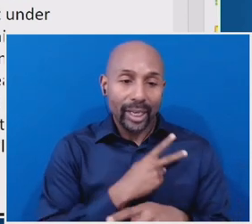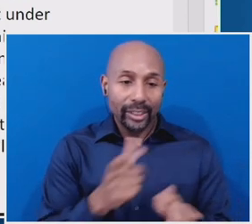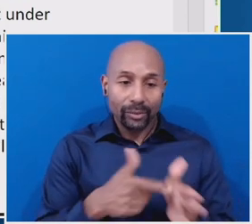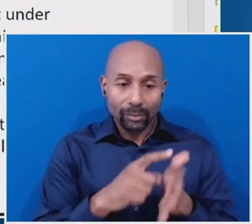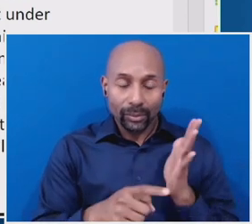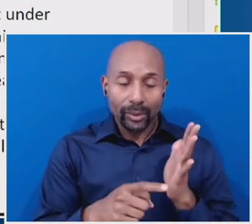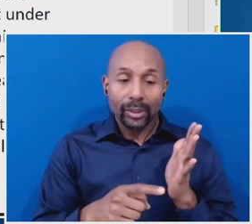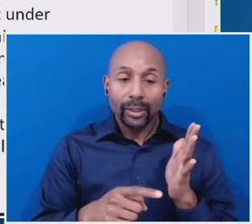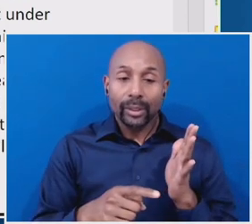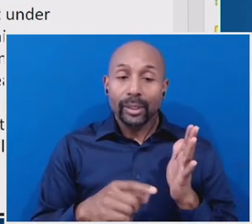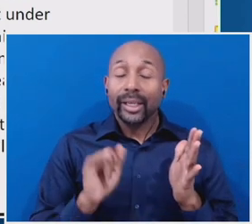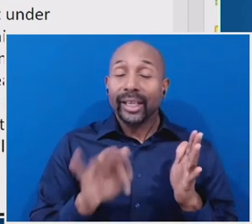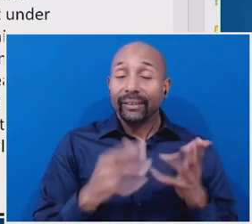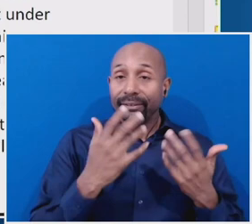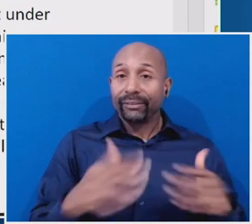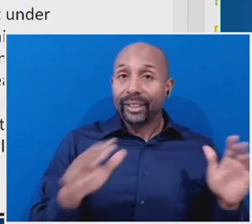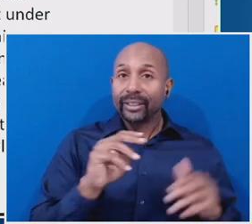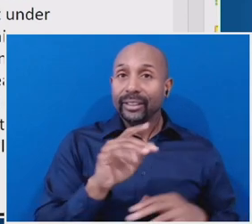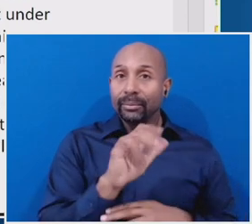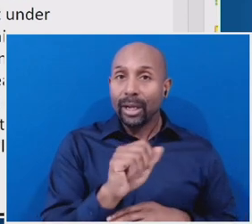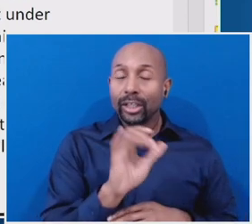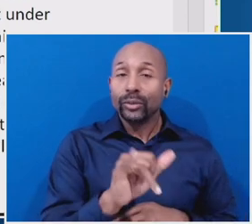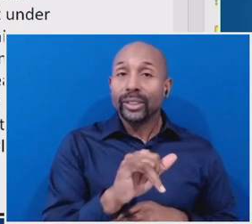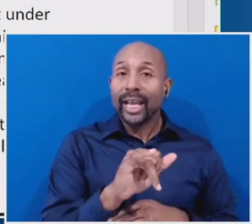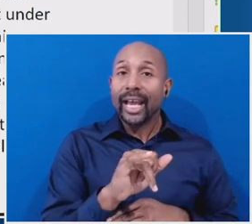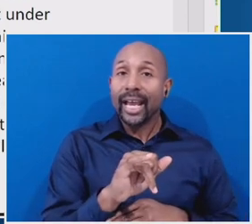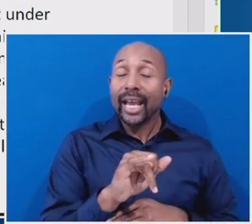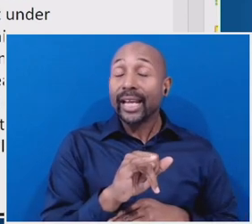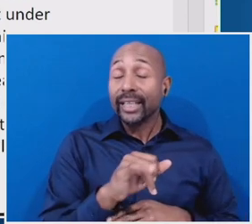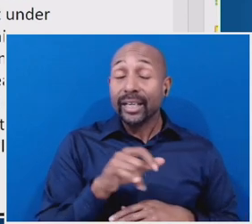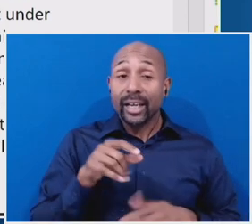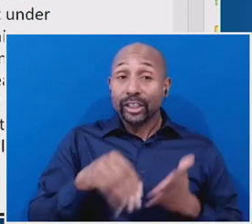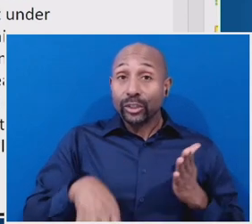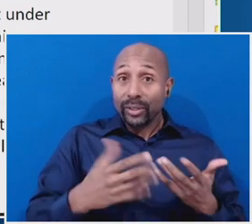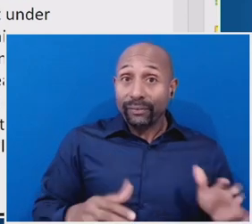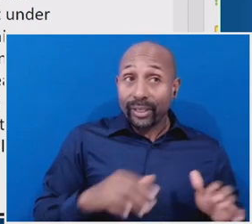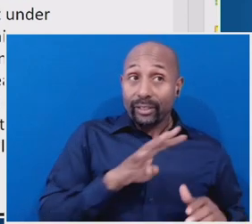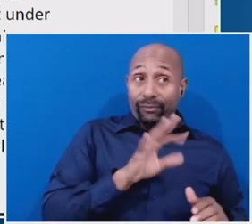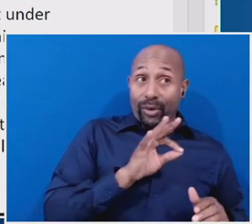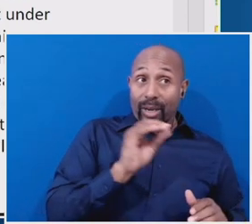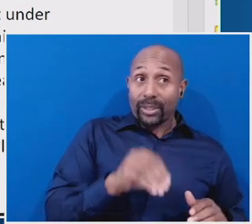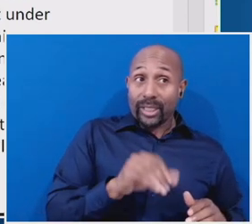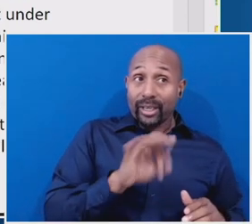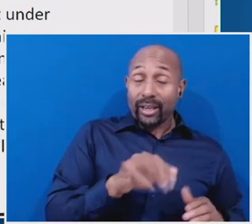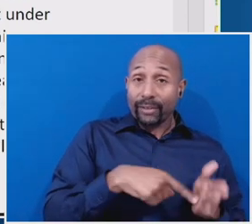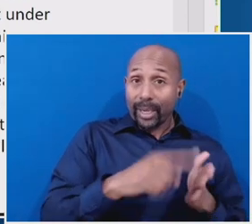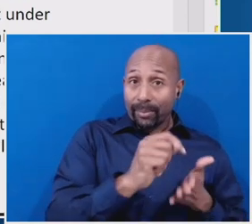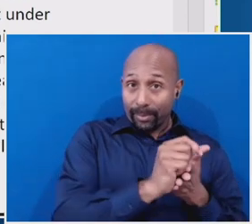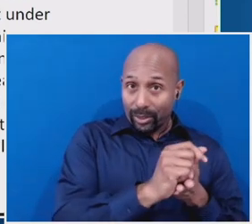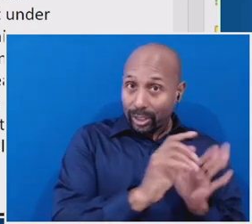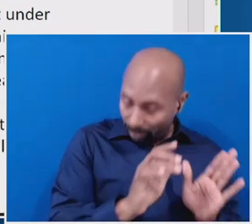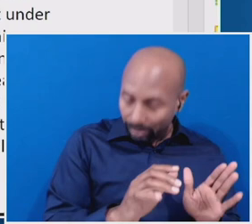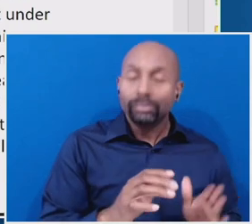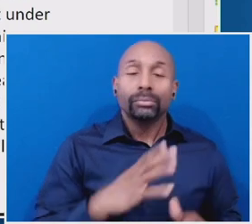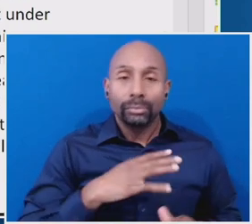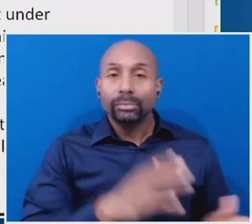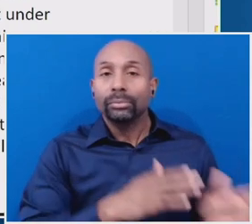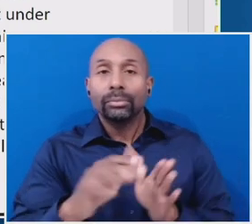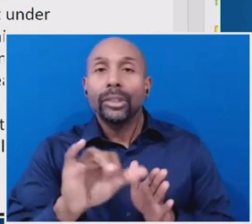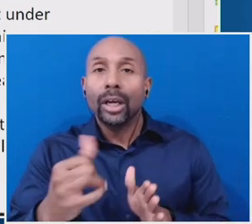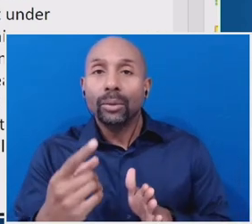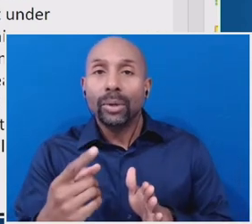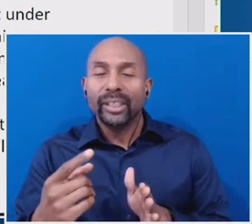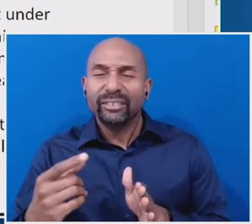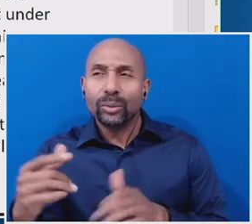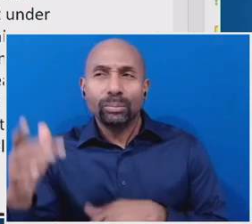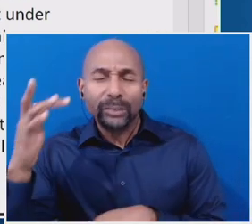comprise, uh, 49% or more of the payment period. And the other one, which was suggested by a very sharp, uh, negotiator at the